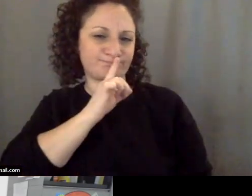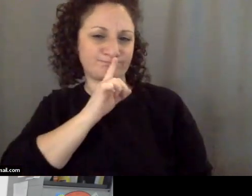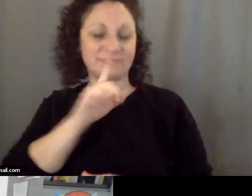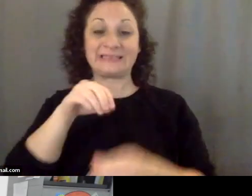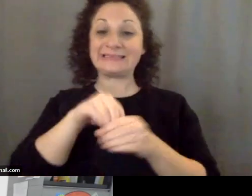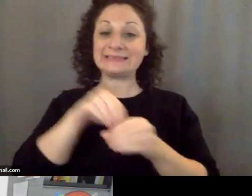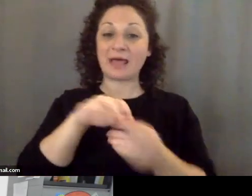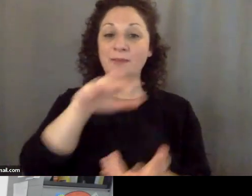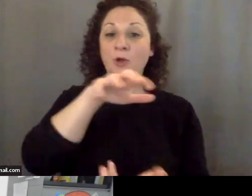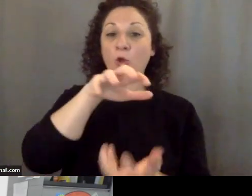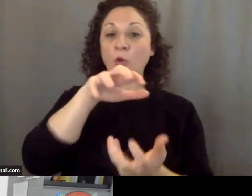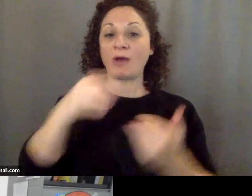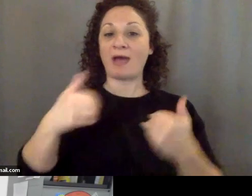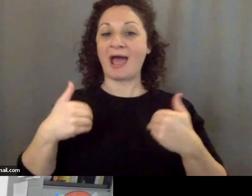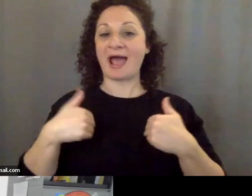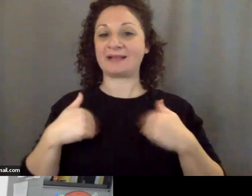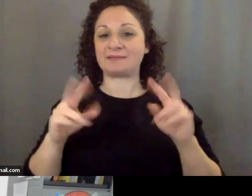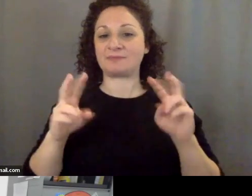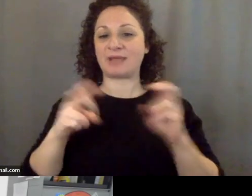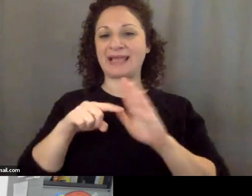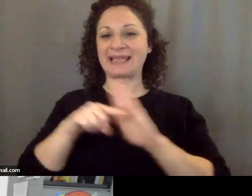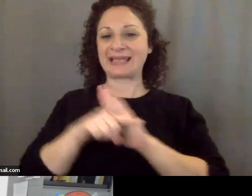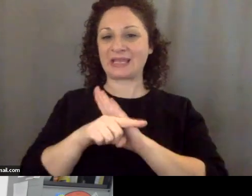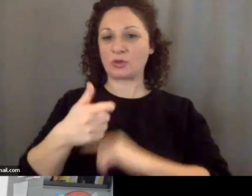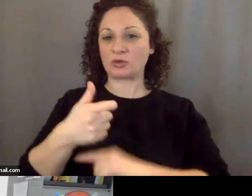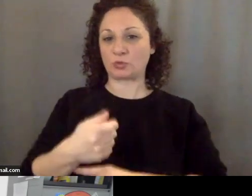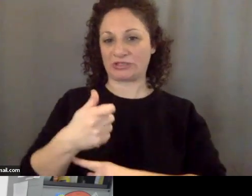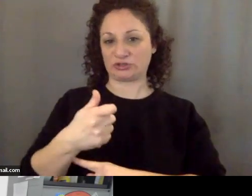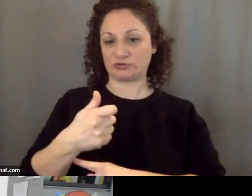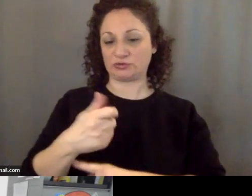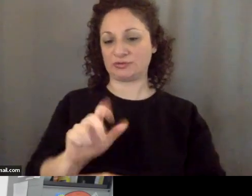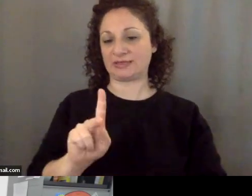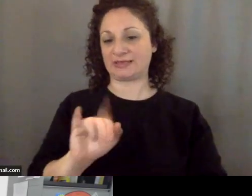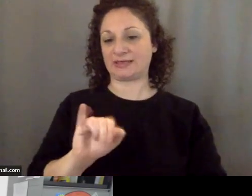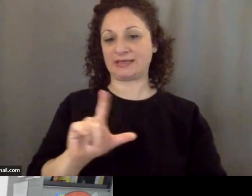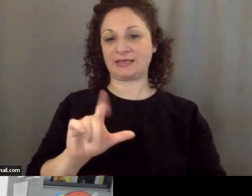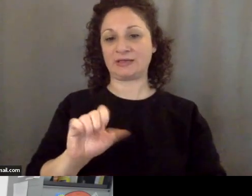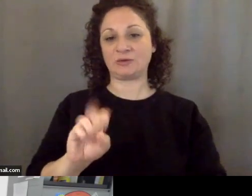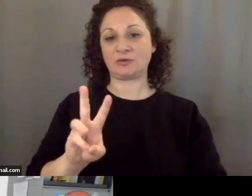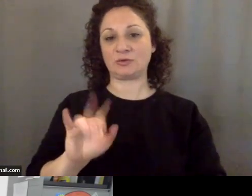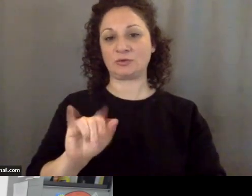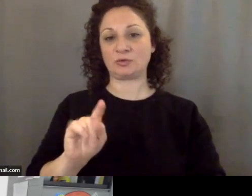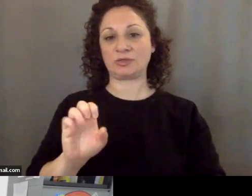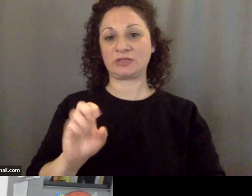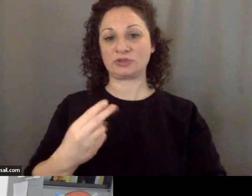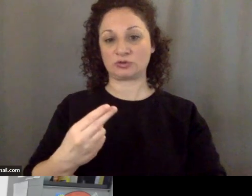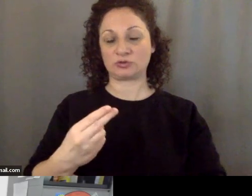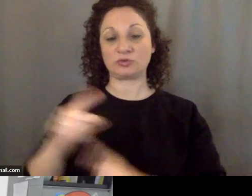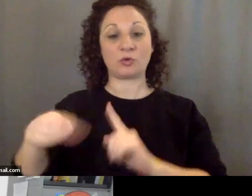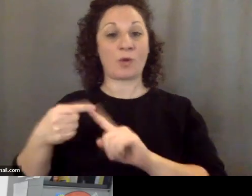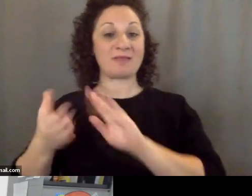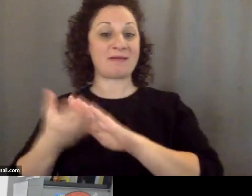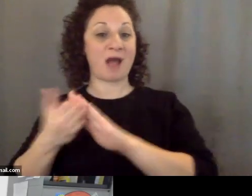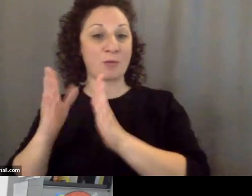the operator of the balloon realizes that they have been detected, they will